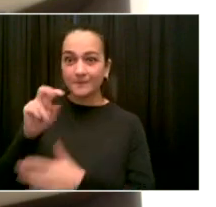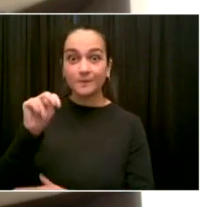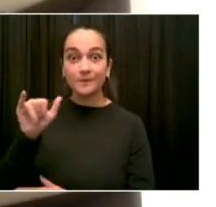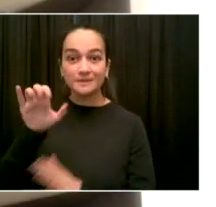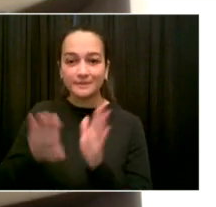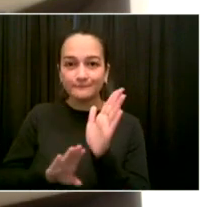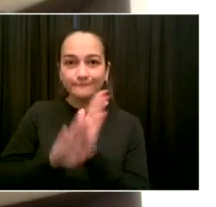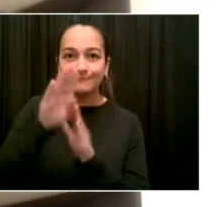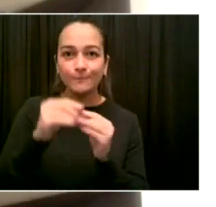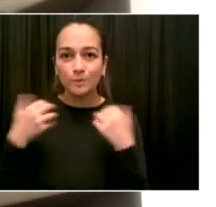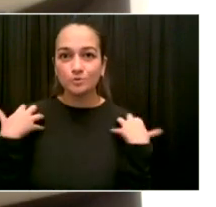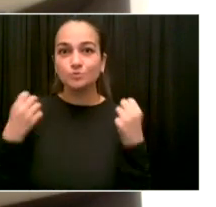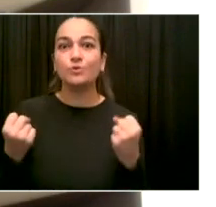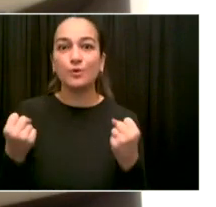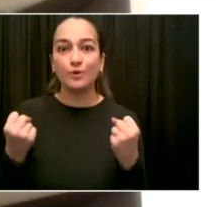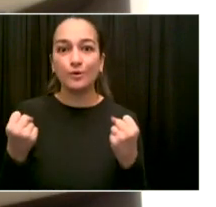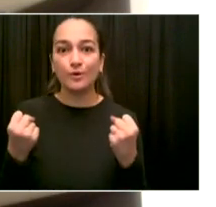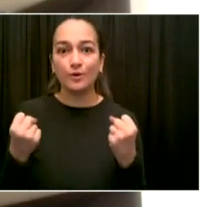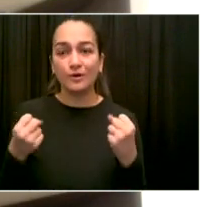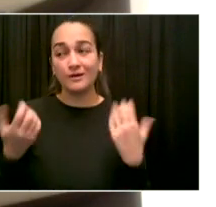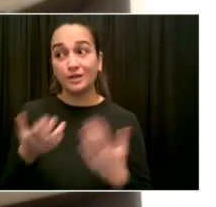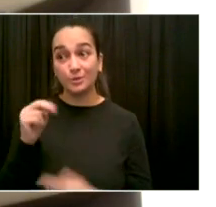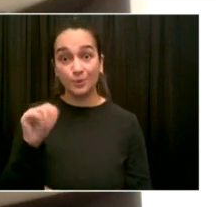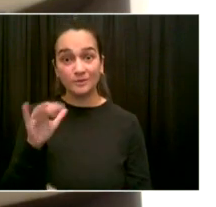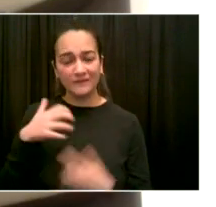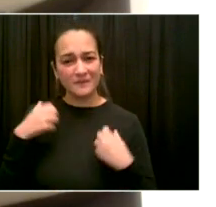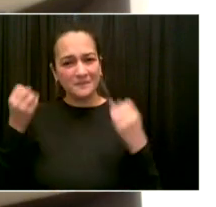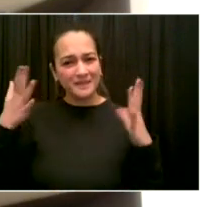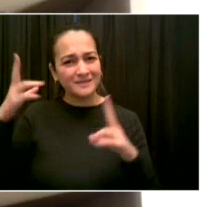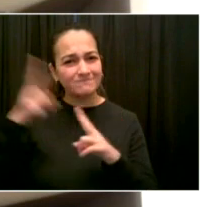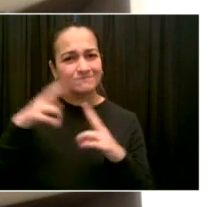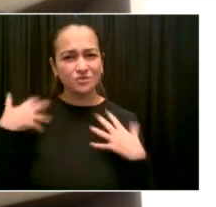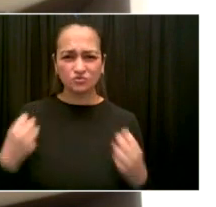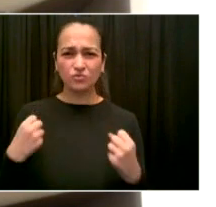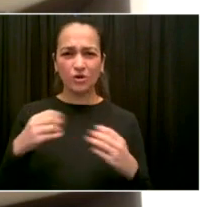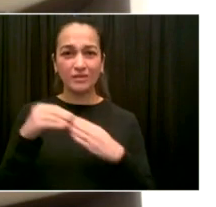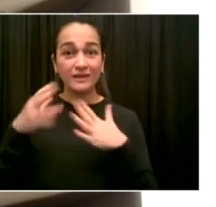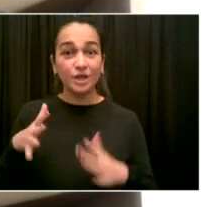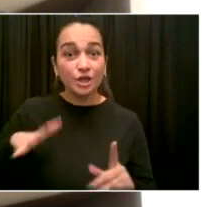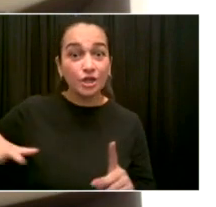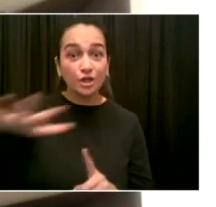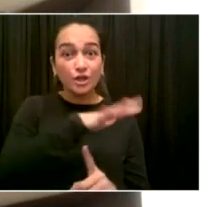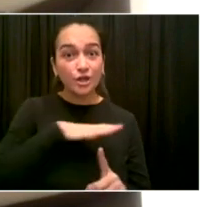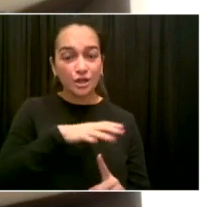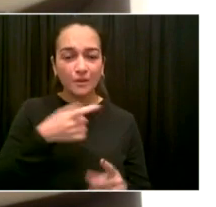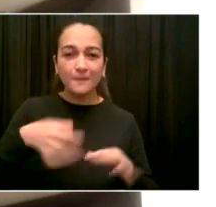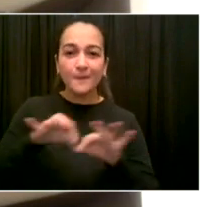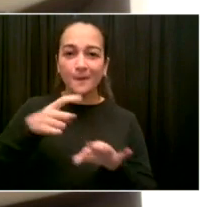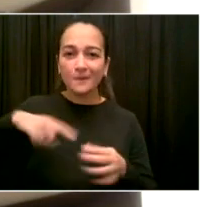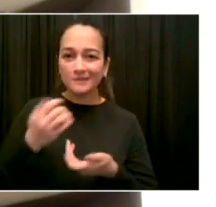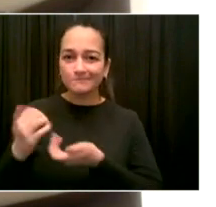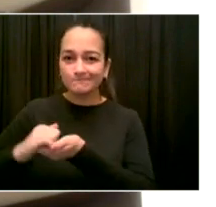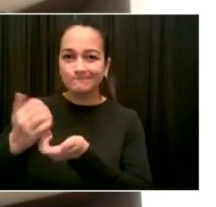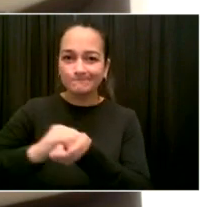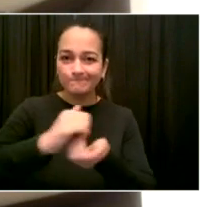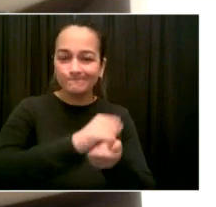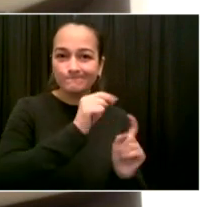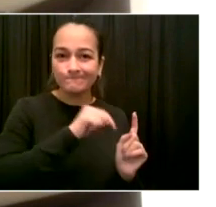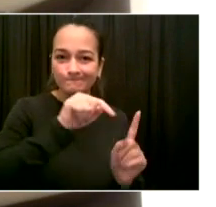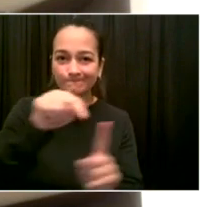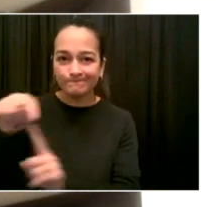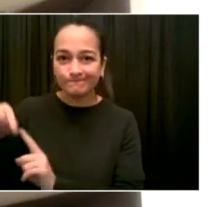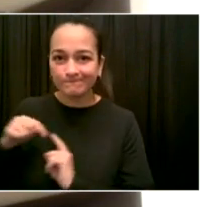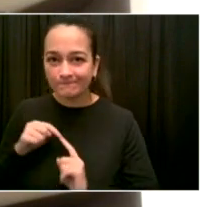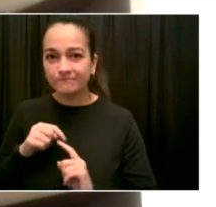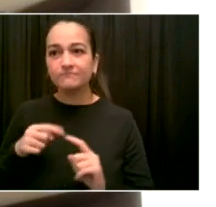And I'm really honored to be part of this discussion. And I look forward to the work of this institute, as you said, Mr. Mayor, assuring that New